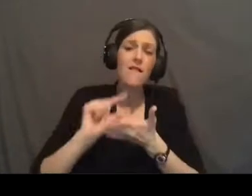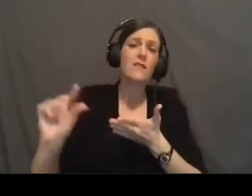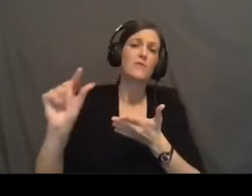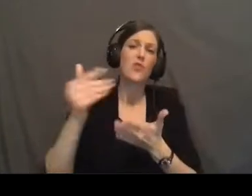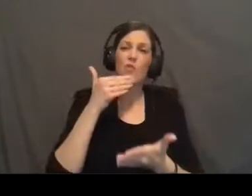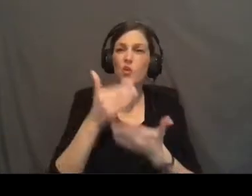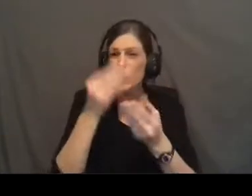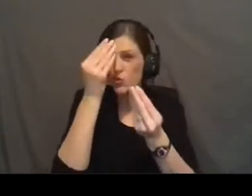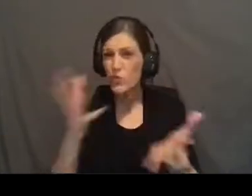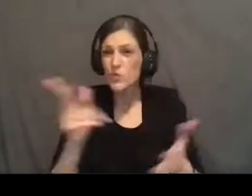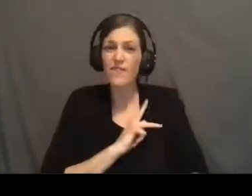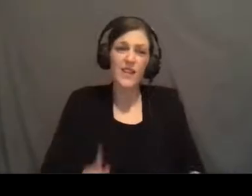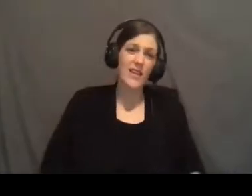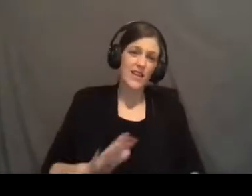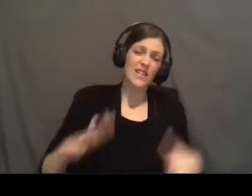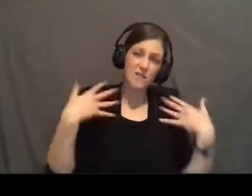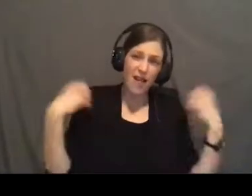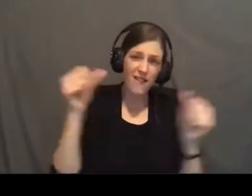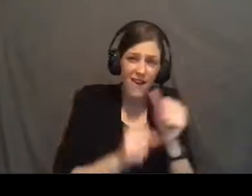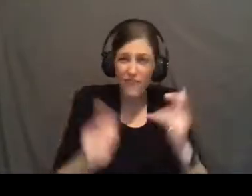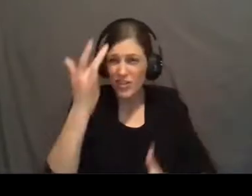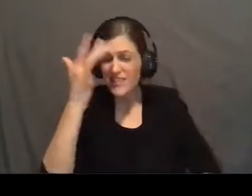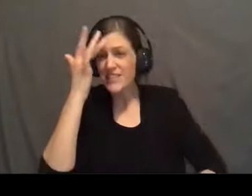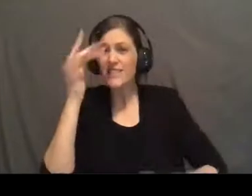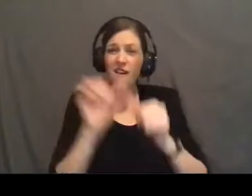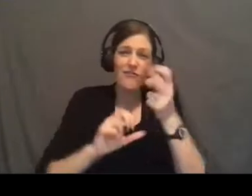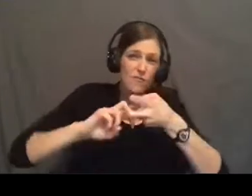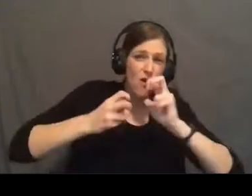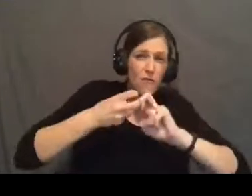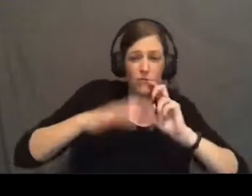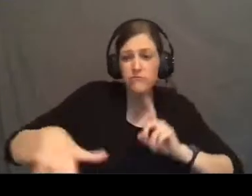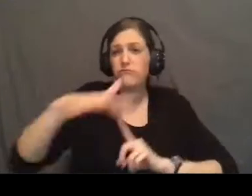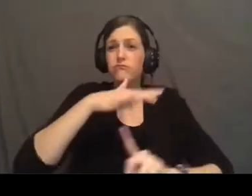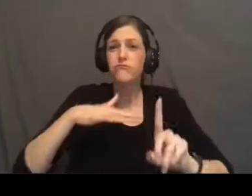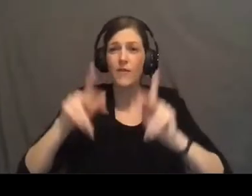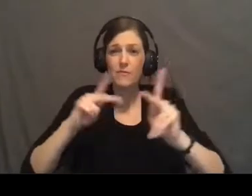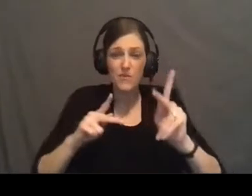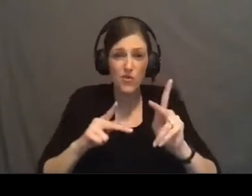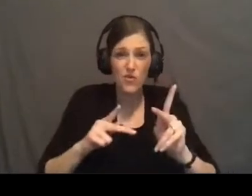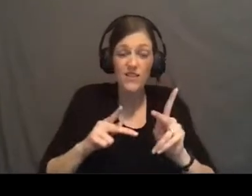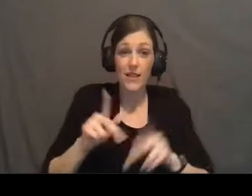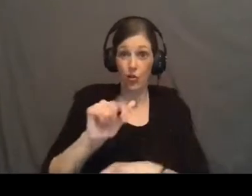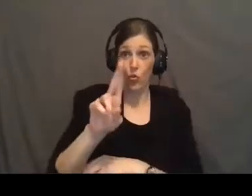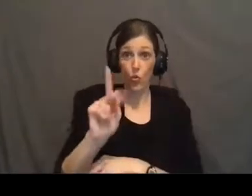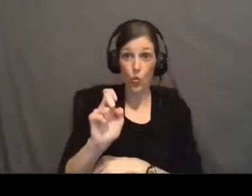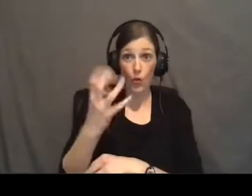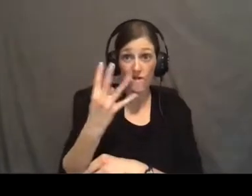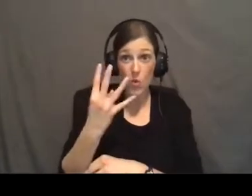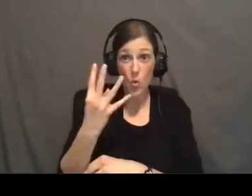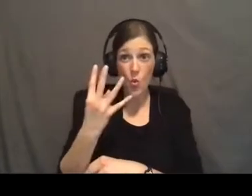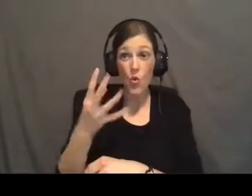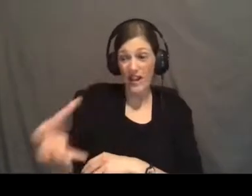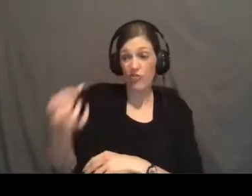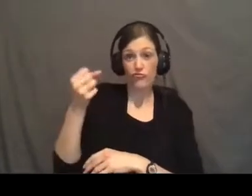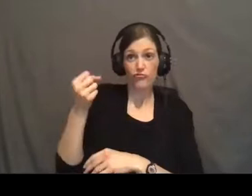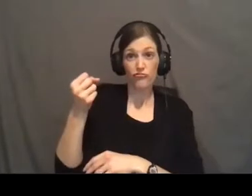the good news of the kingdom and healing every disease, every affliction among the people. In fact, He grabs, in Luke 4, in His hometown in Nazareth,